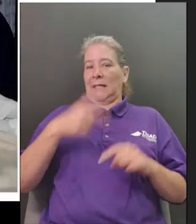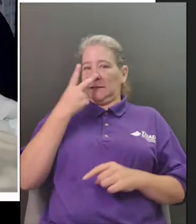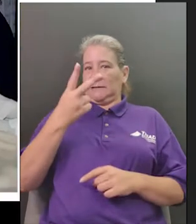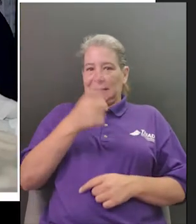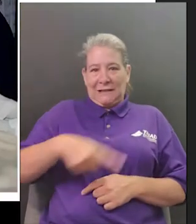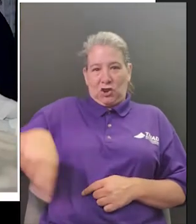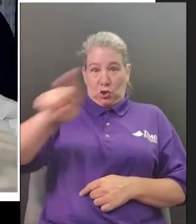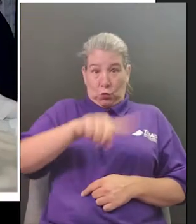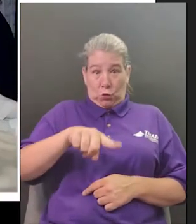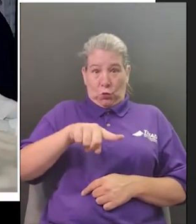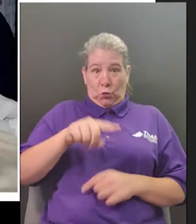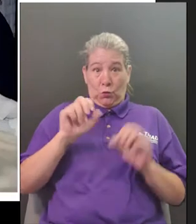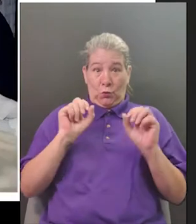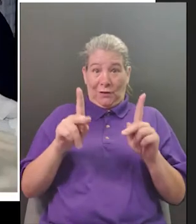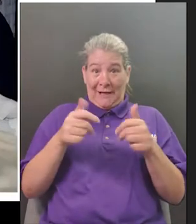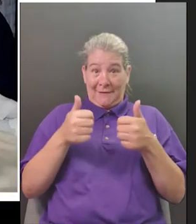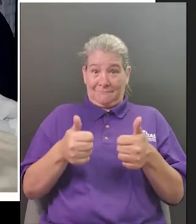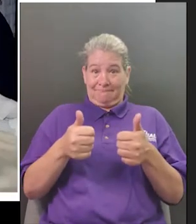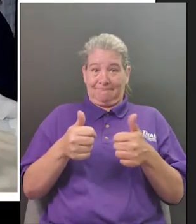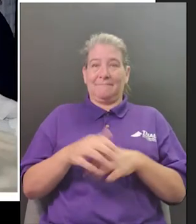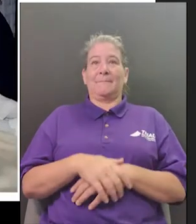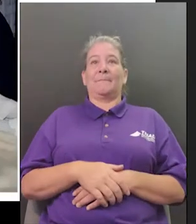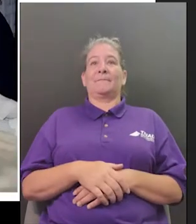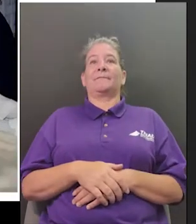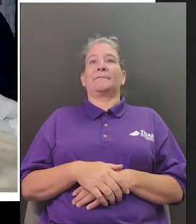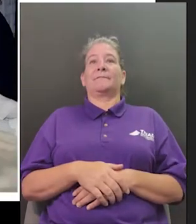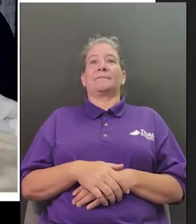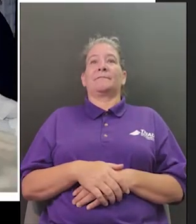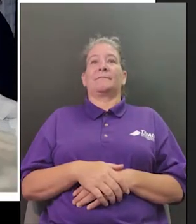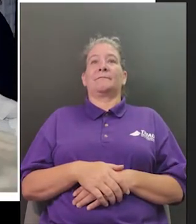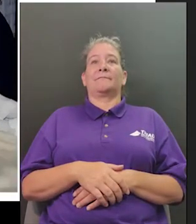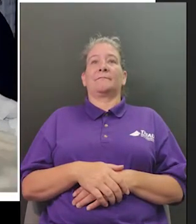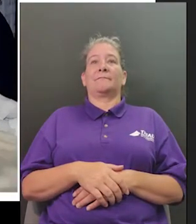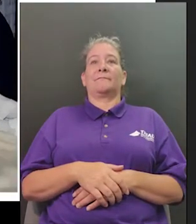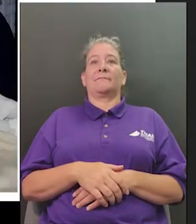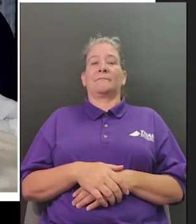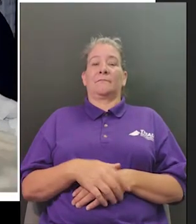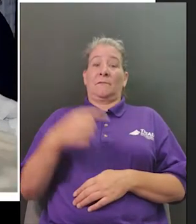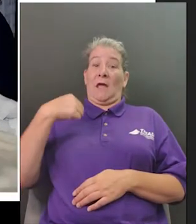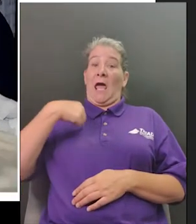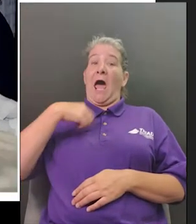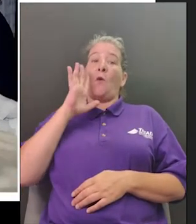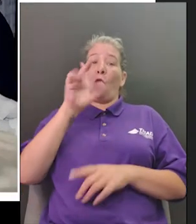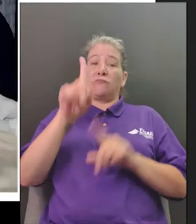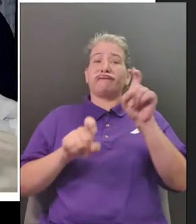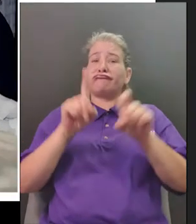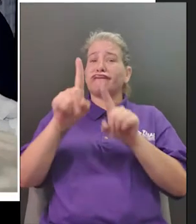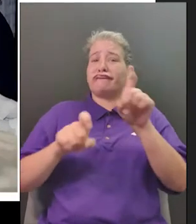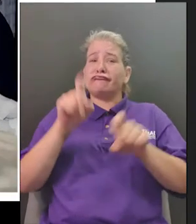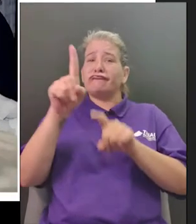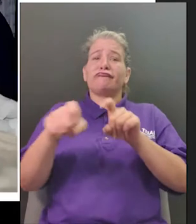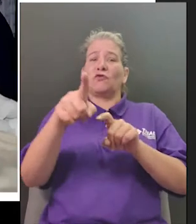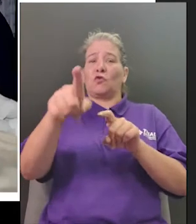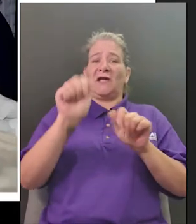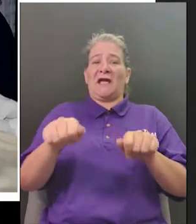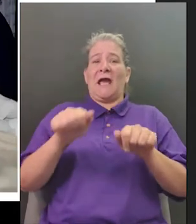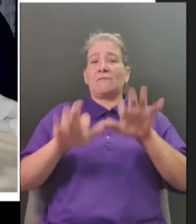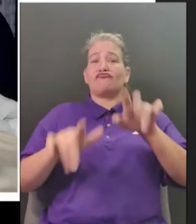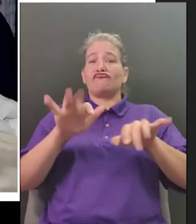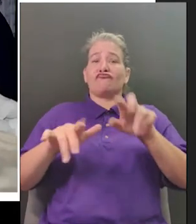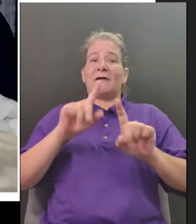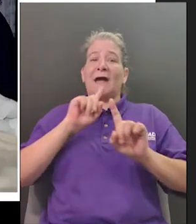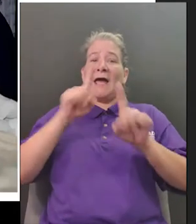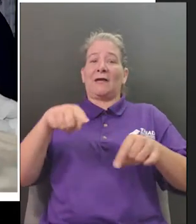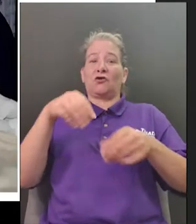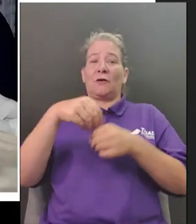um we're going to use polls in our chat today so if you have an adult with you or a grown-up with